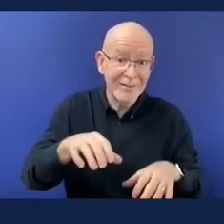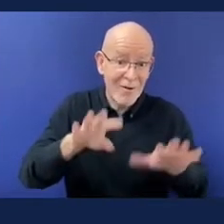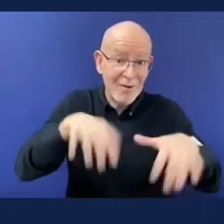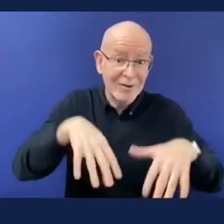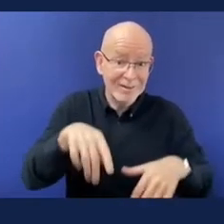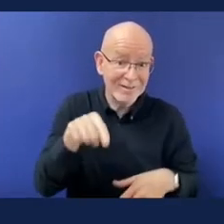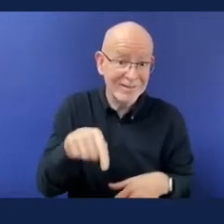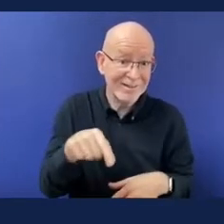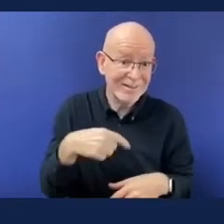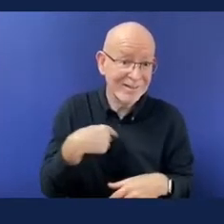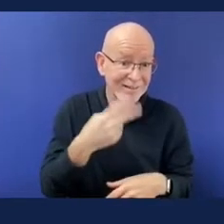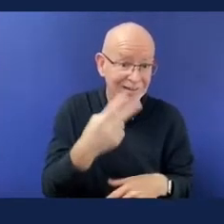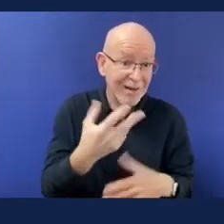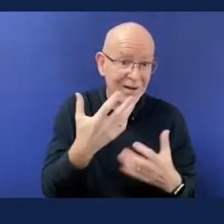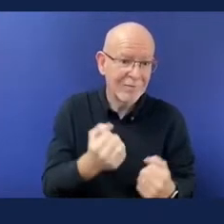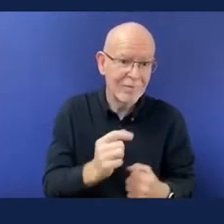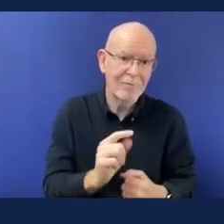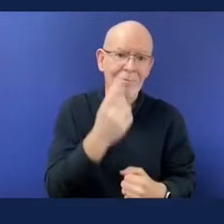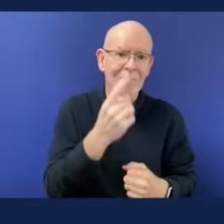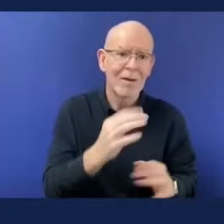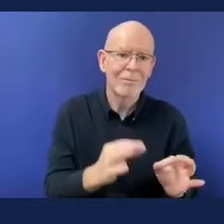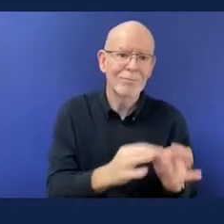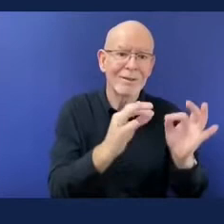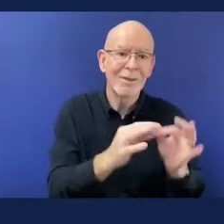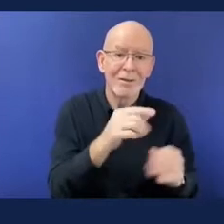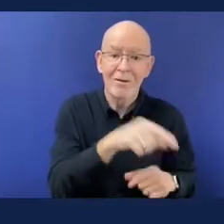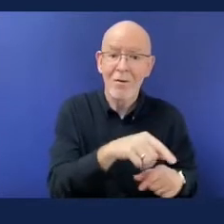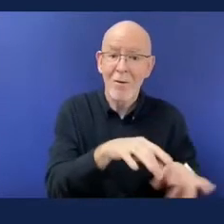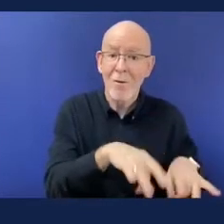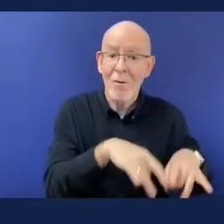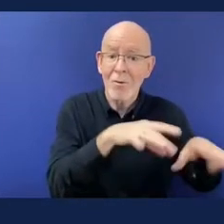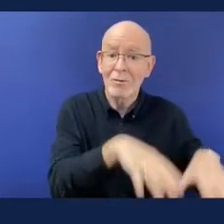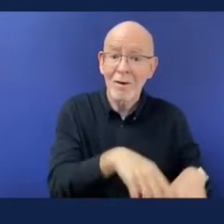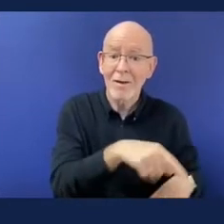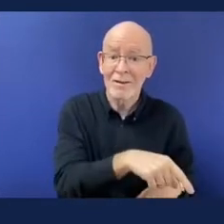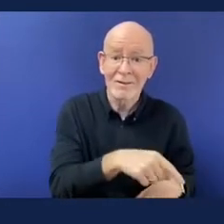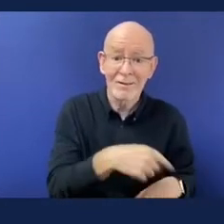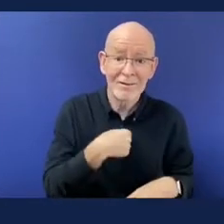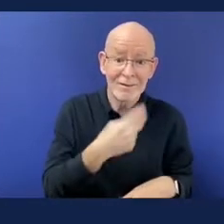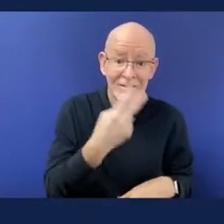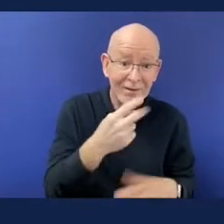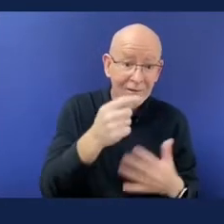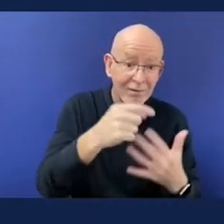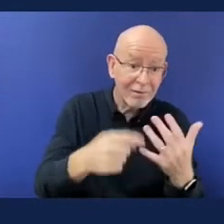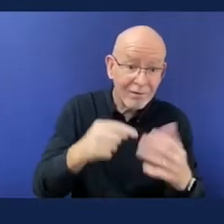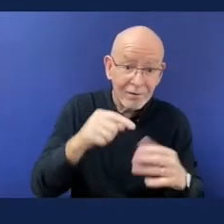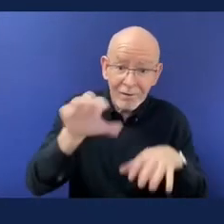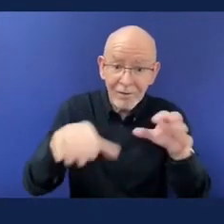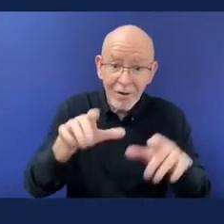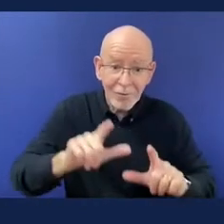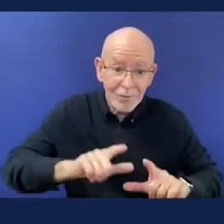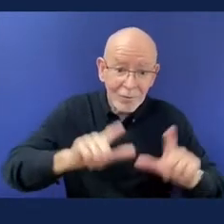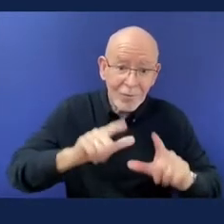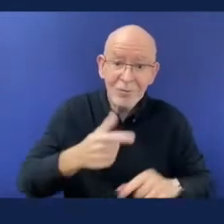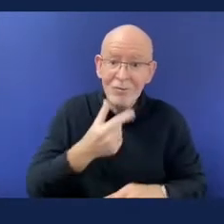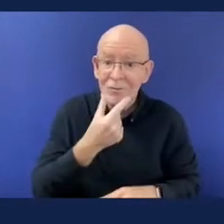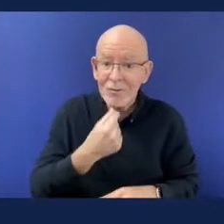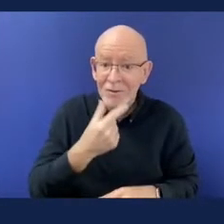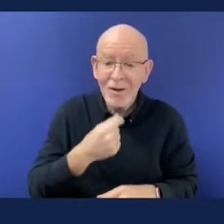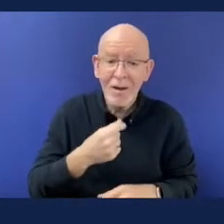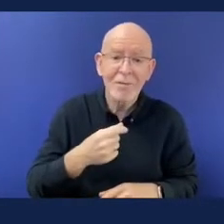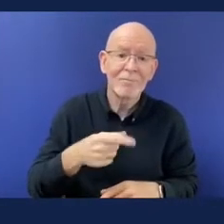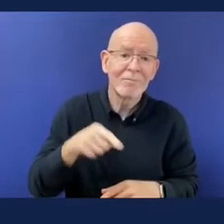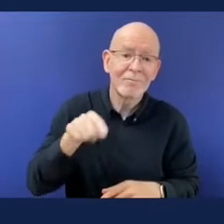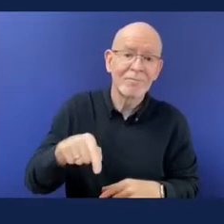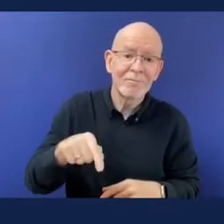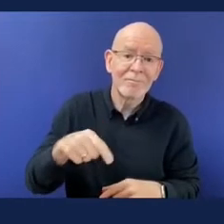advancing this campaign we launched the film in the evening we looked the locations had media there generating even more coverage if